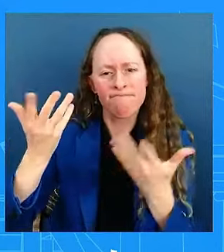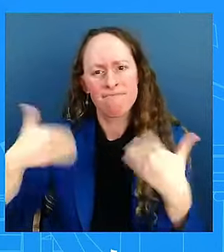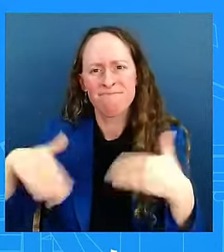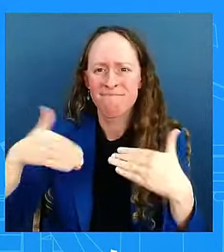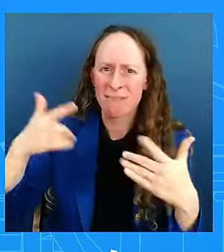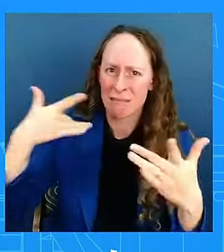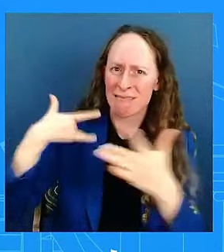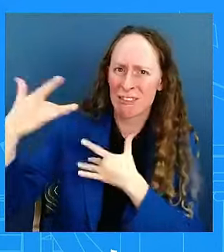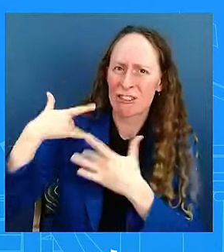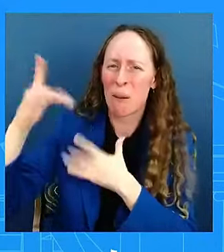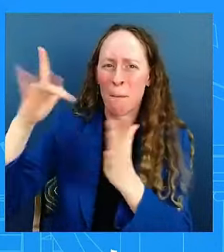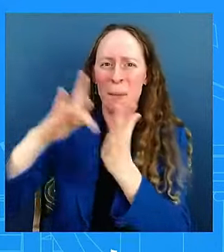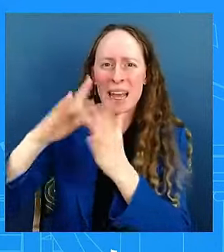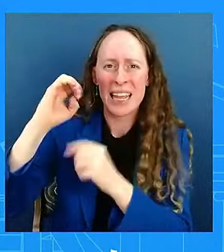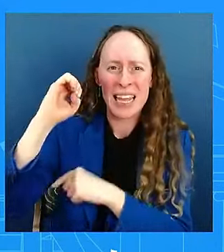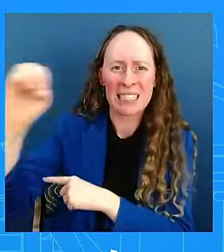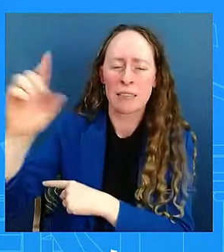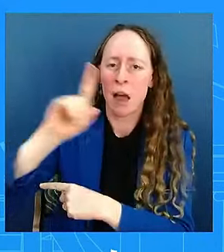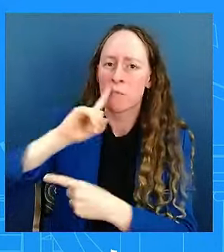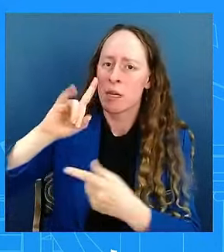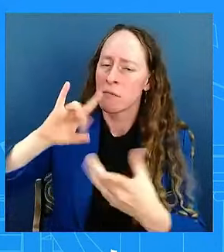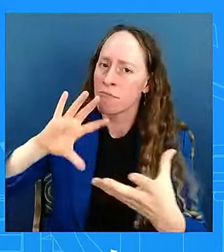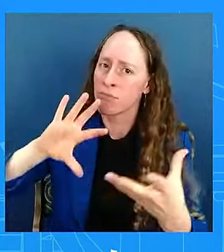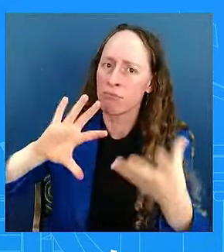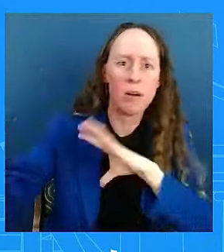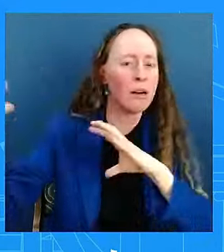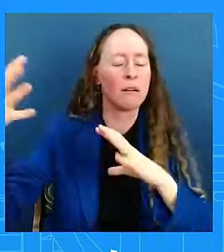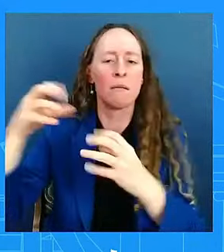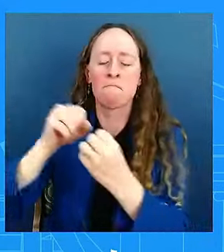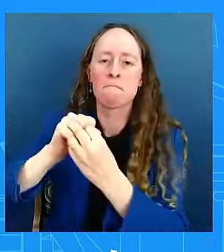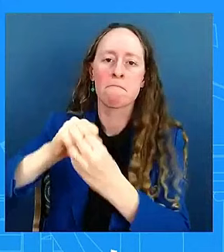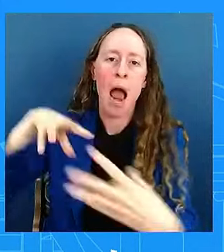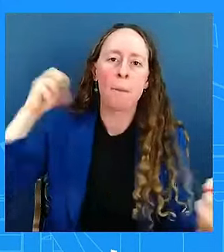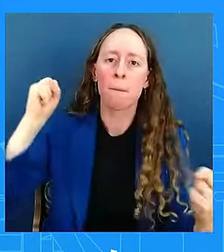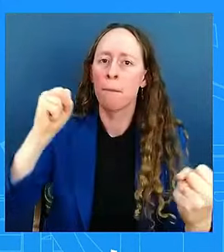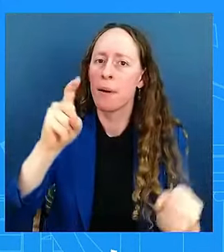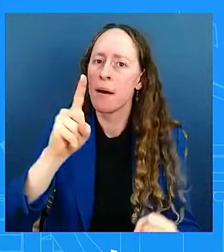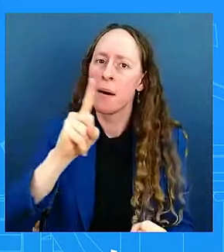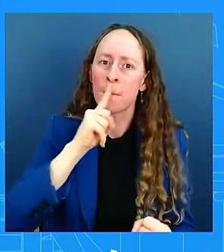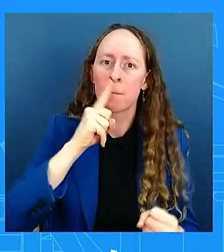that definition already? And secondly, what can you really do to stop that happening?